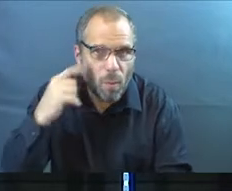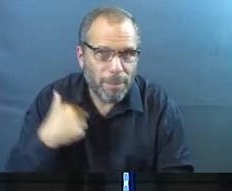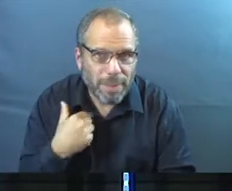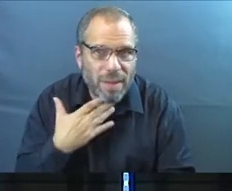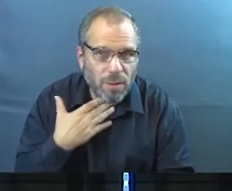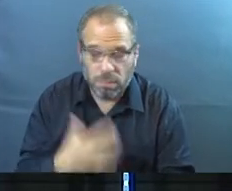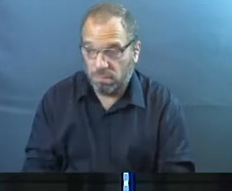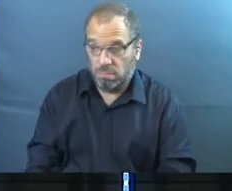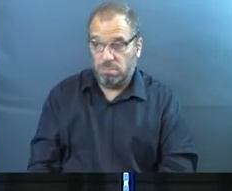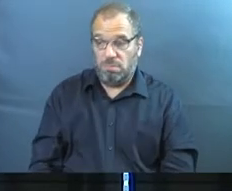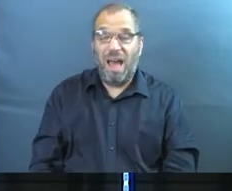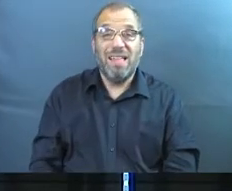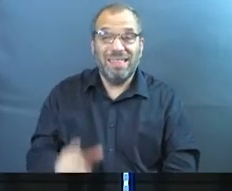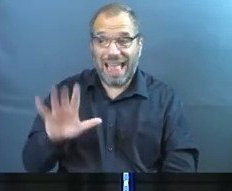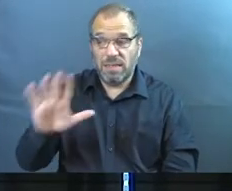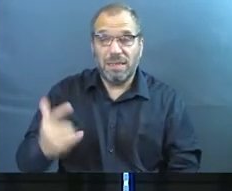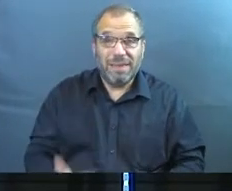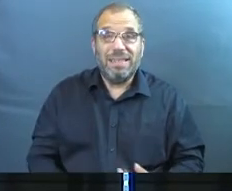That's life-giving.